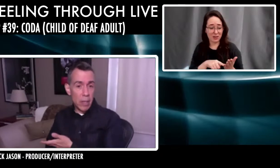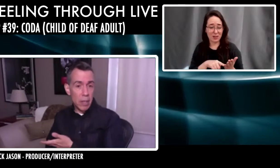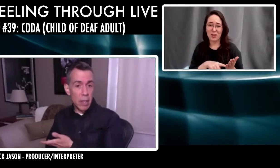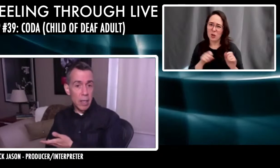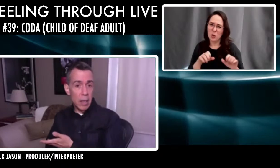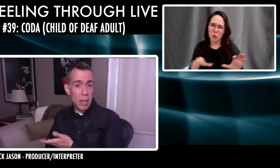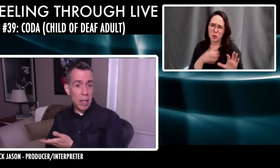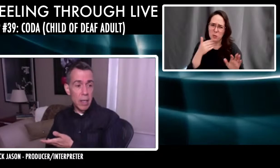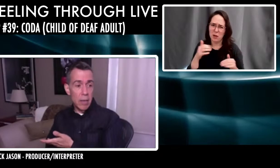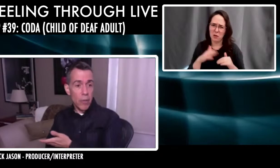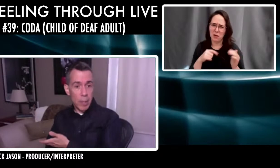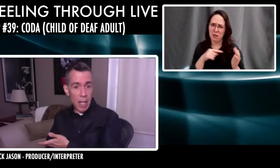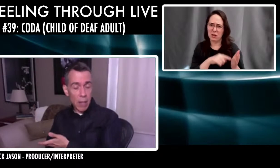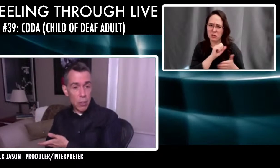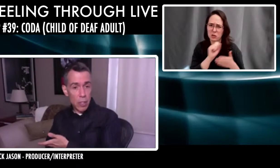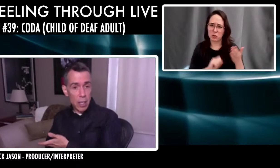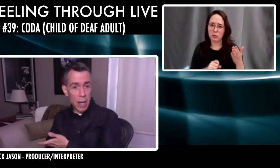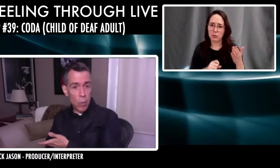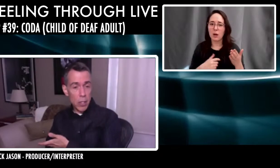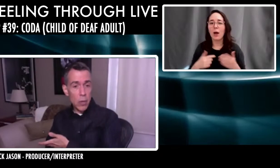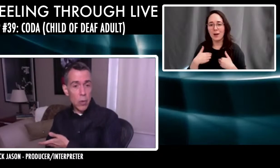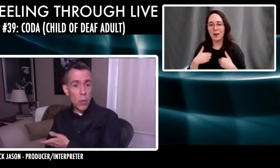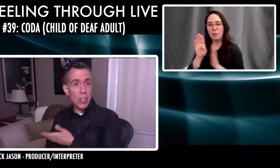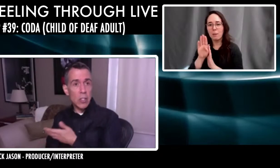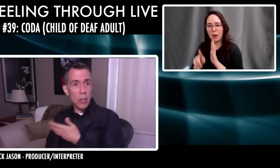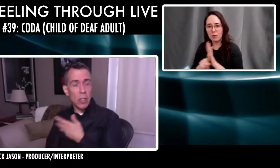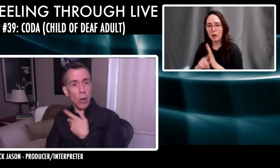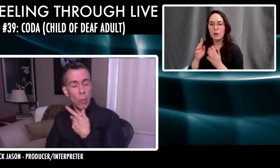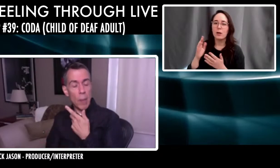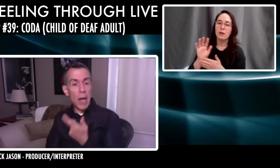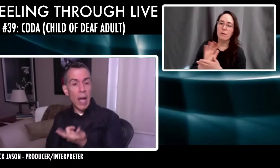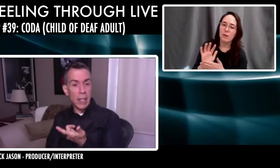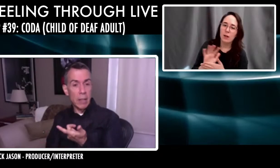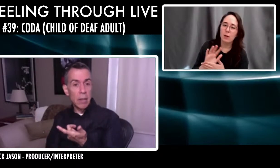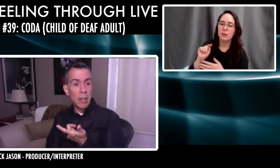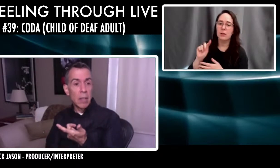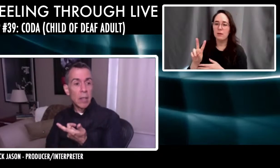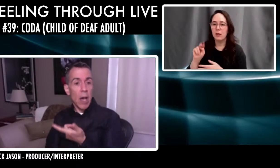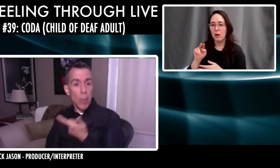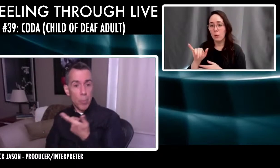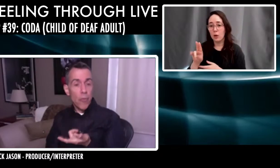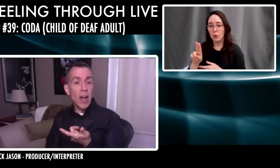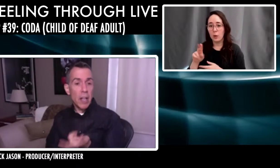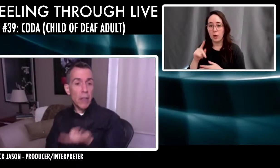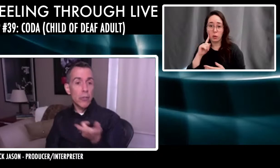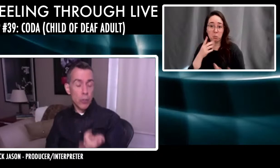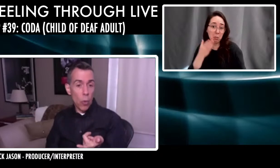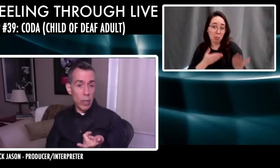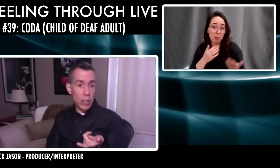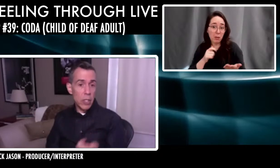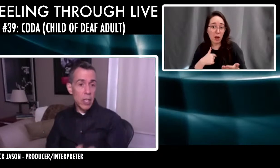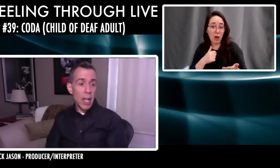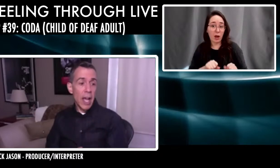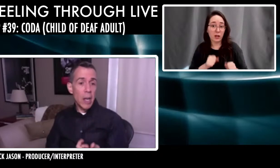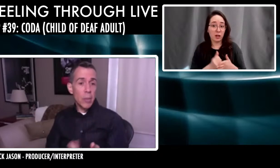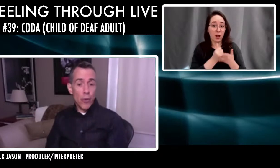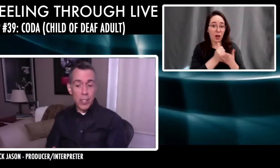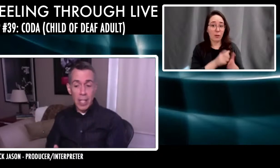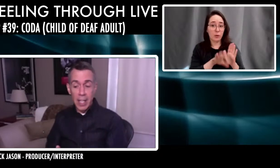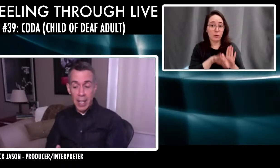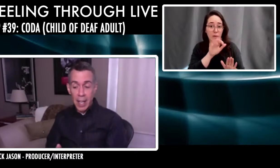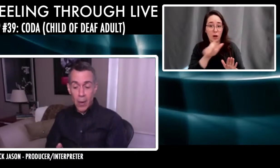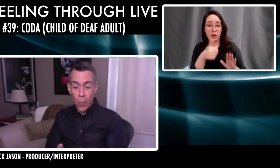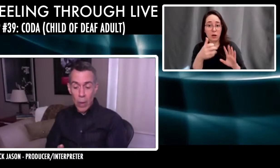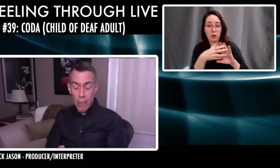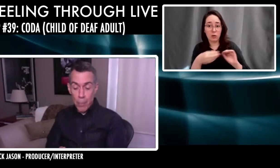background in, in, in film and television at NYU and to start, you know, maybe I can help you find other stories. And I remember the